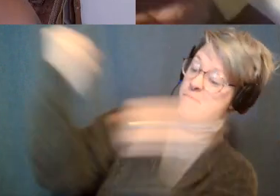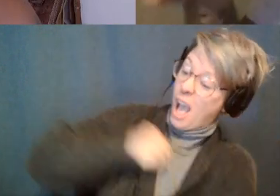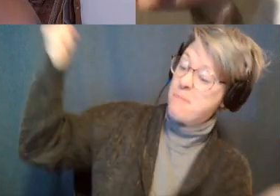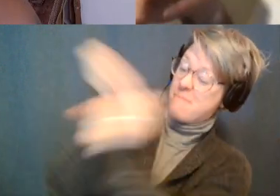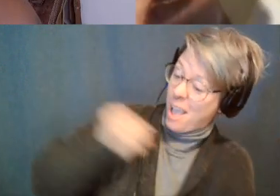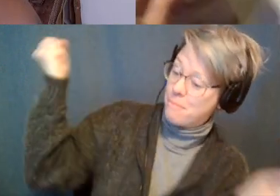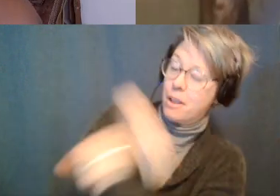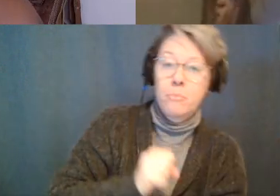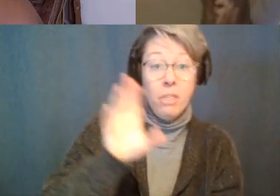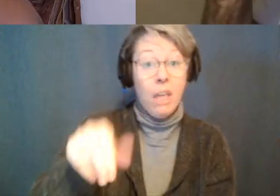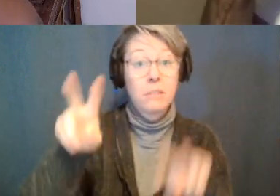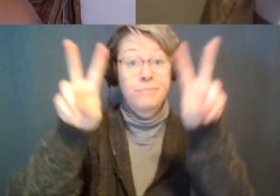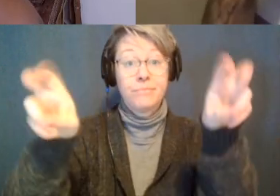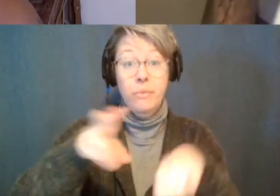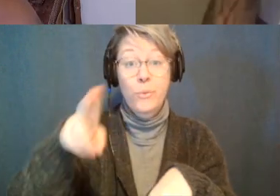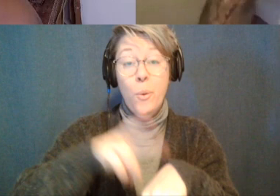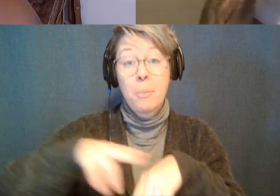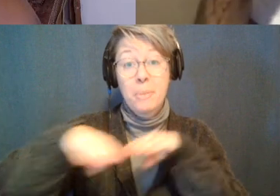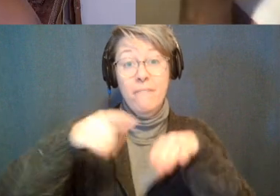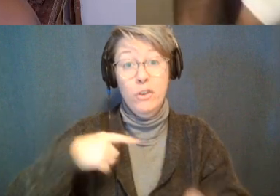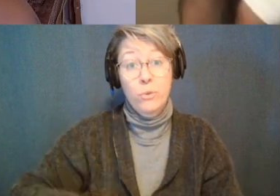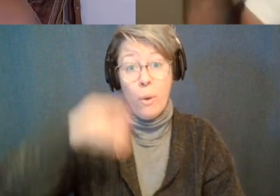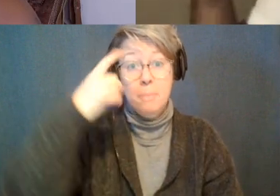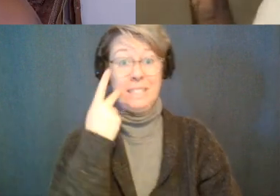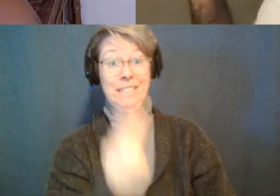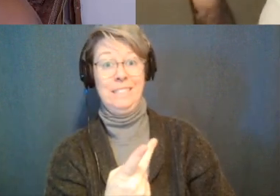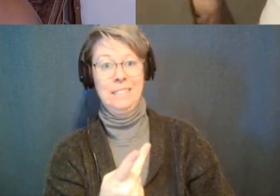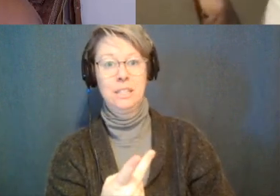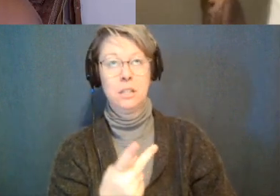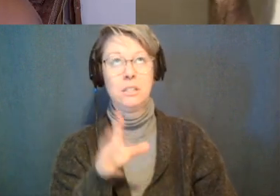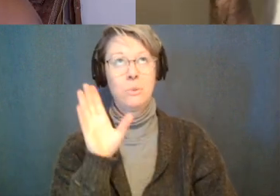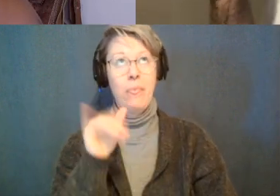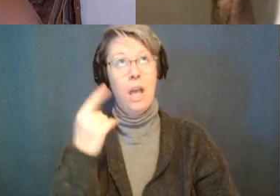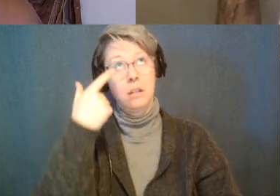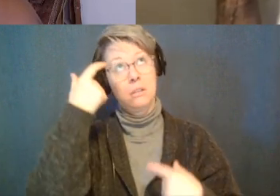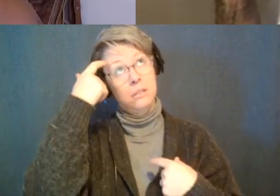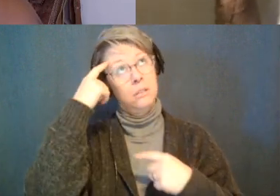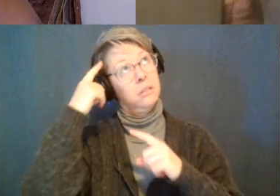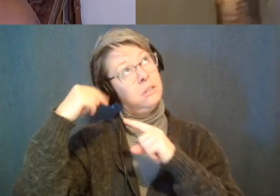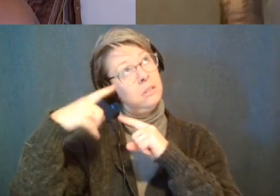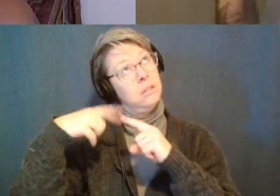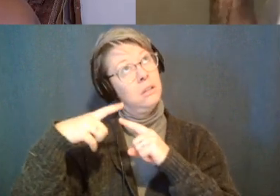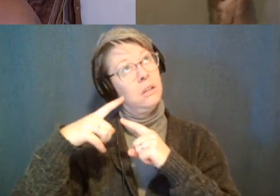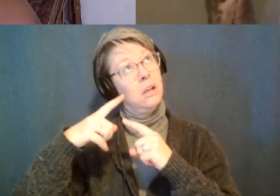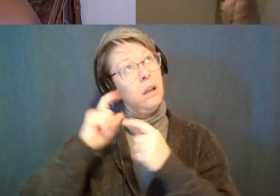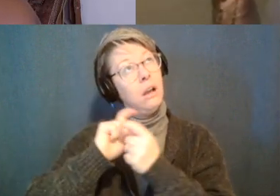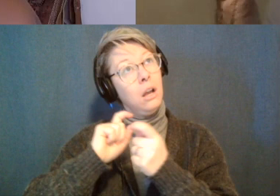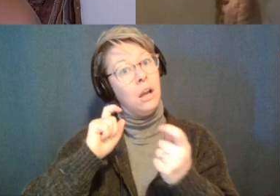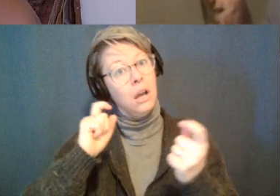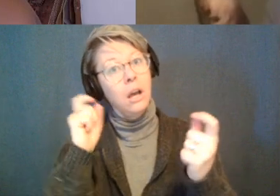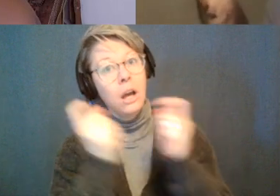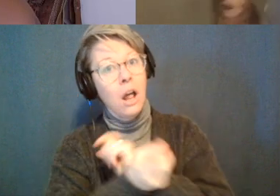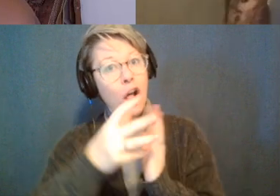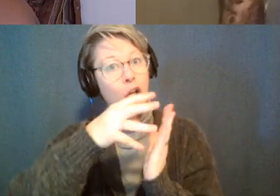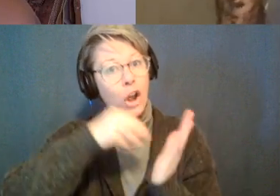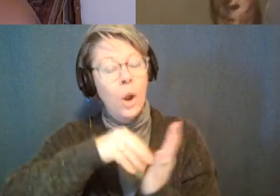normal behavior like so for me to undo that program in my mind was a lot of work for me to deal with